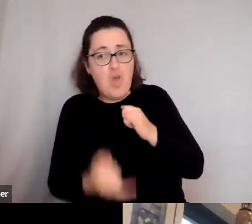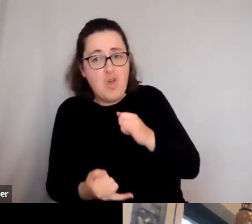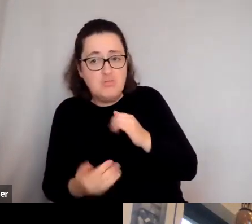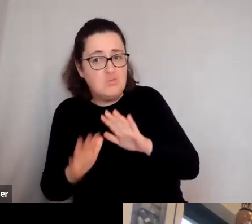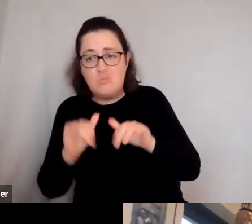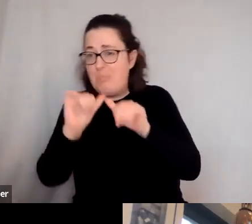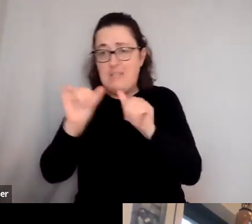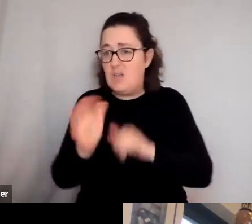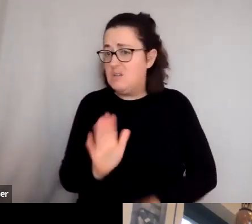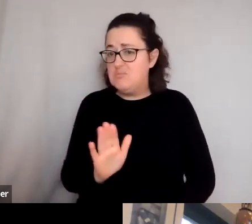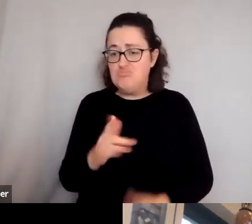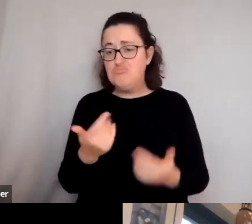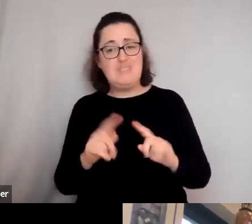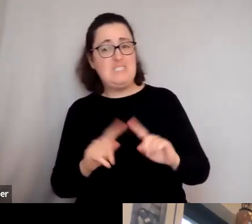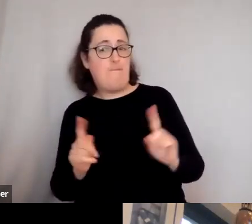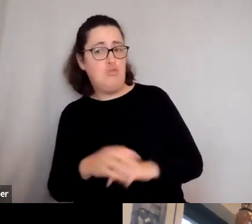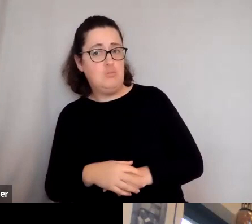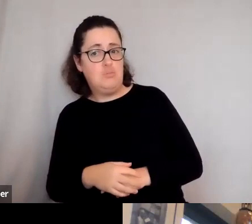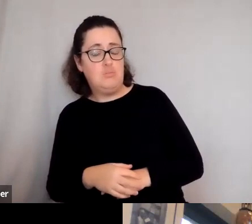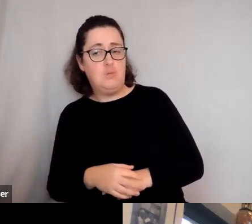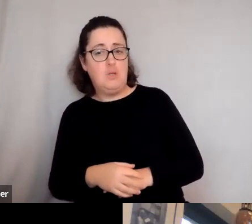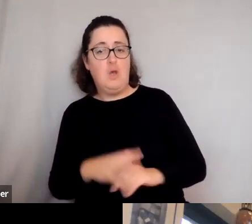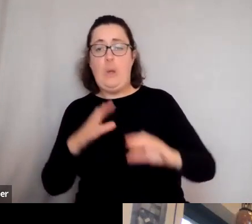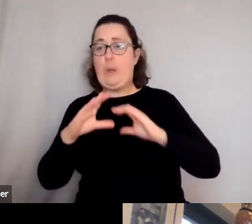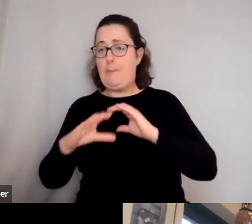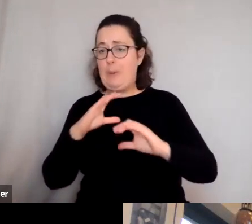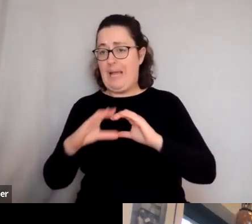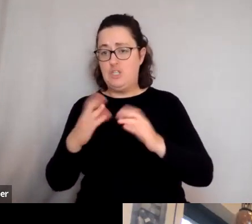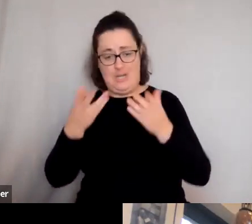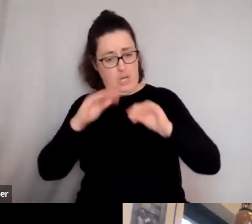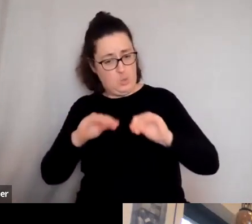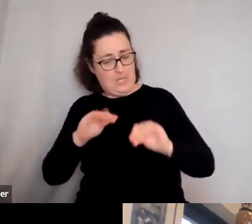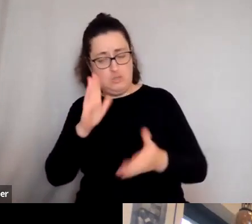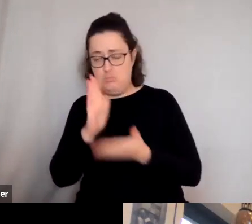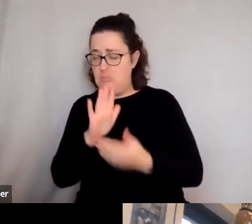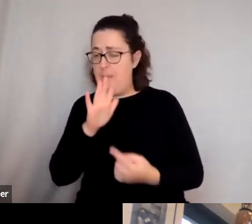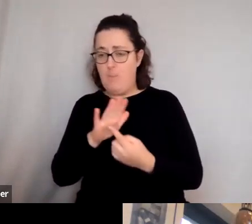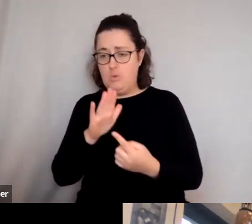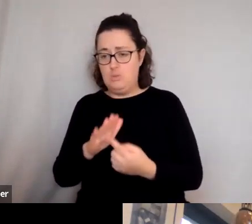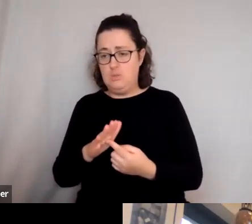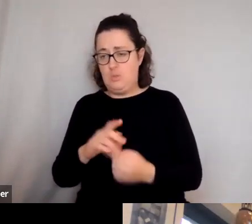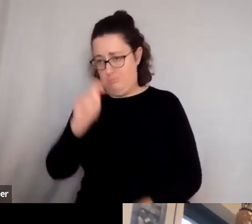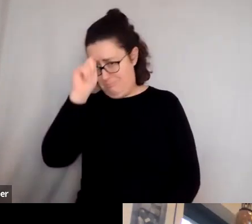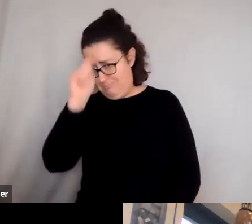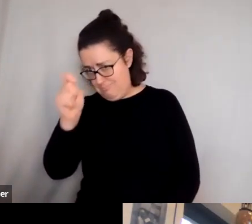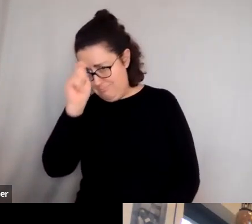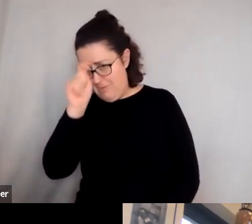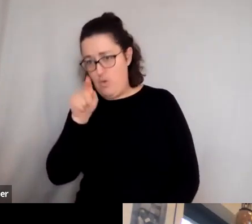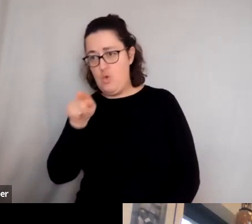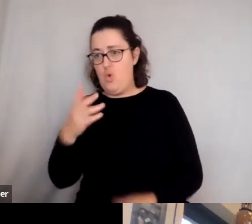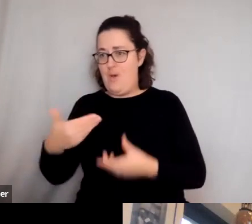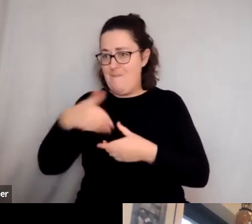and, and communication and community is hugely important. And, um, I, I pay huge tribute to what you do for us, Mary.